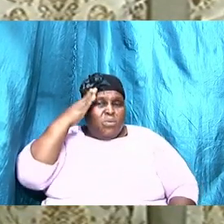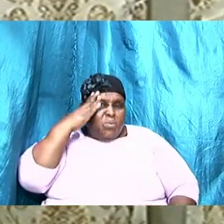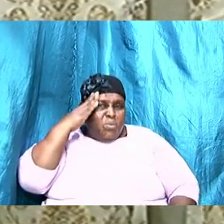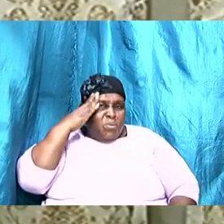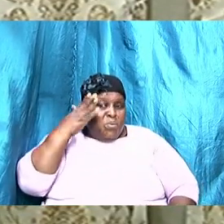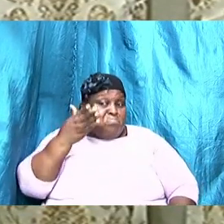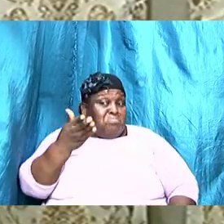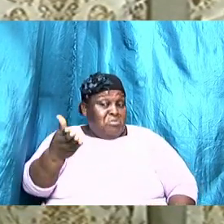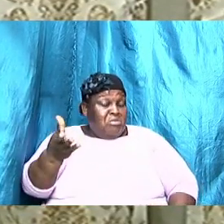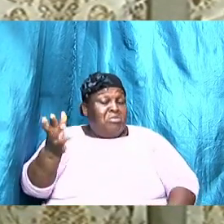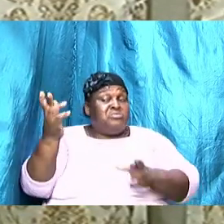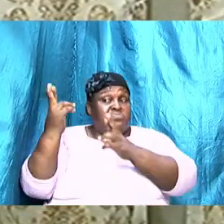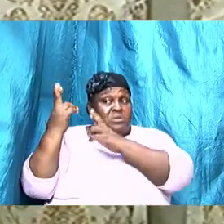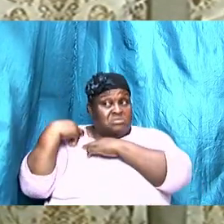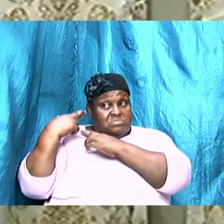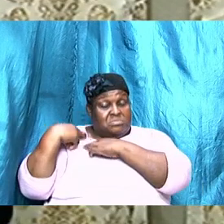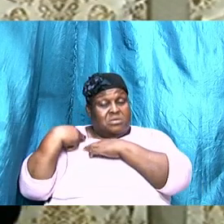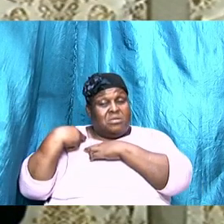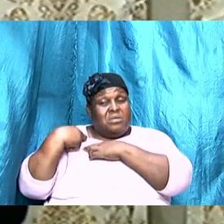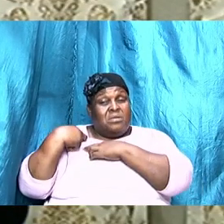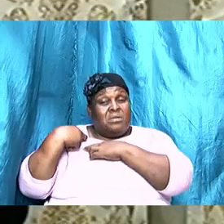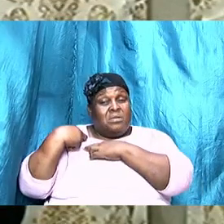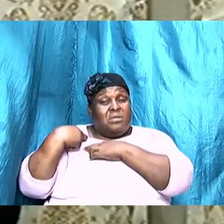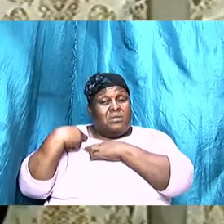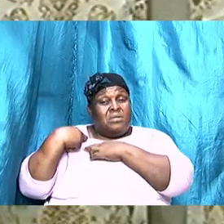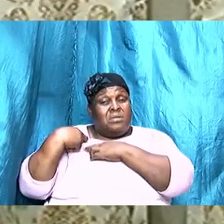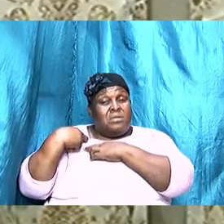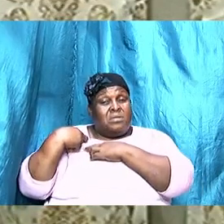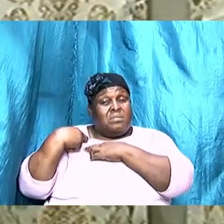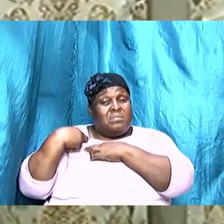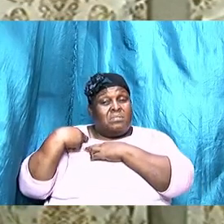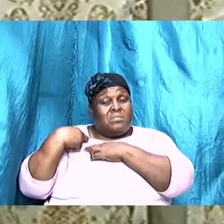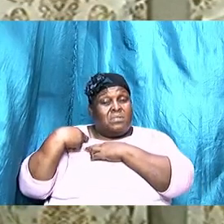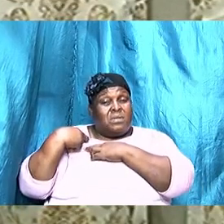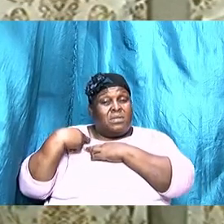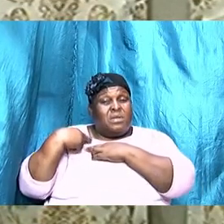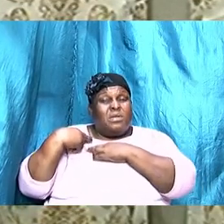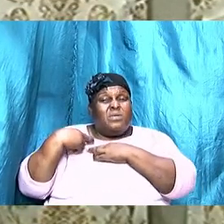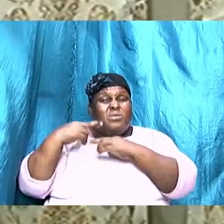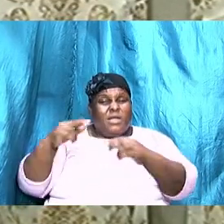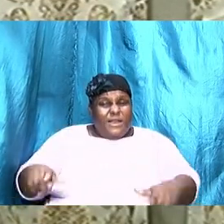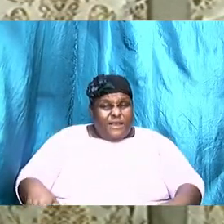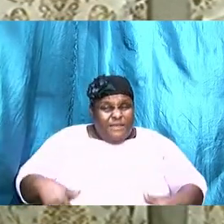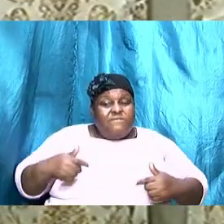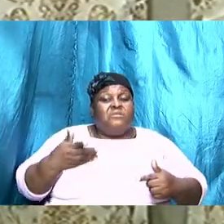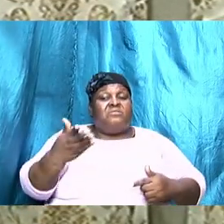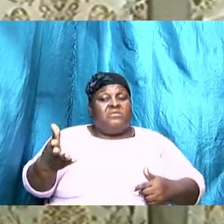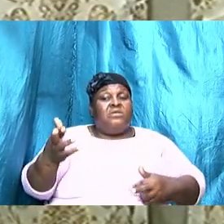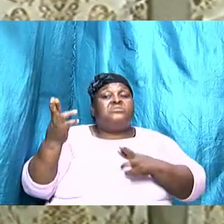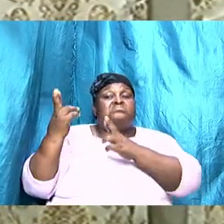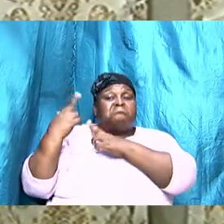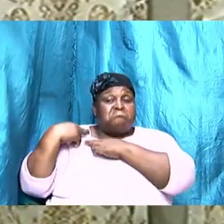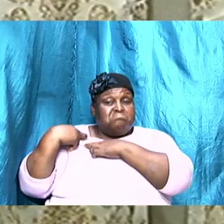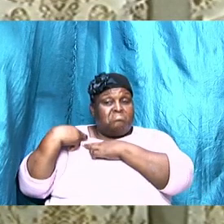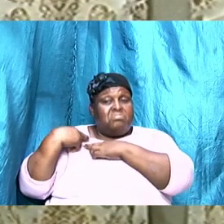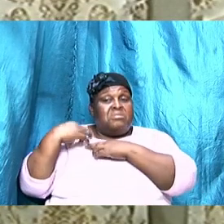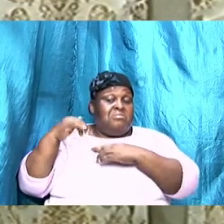responsibility and were living their responsibility yet